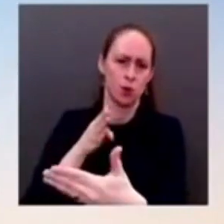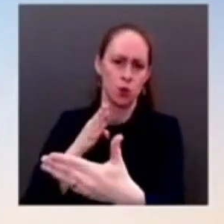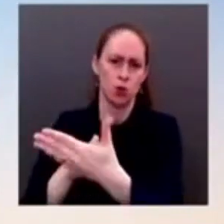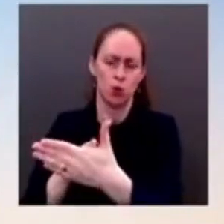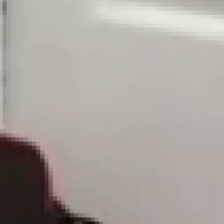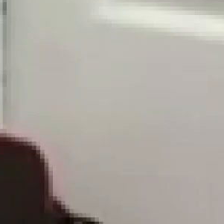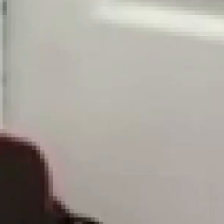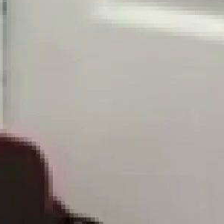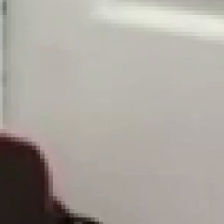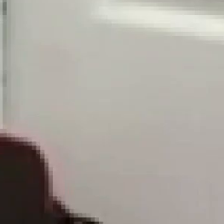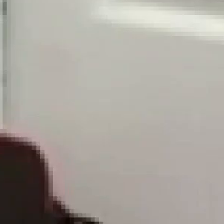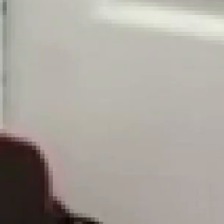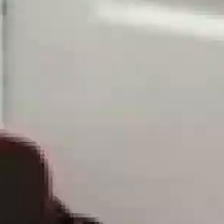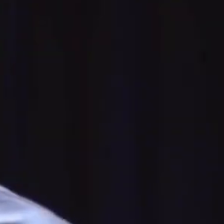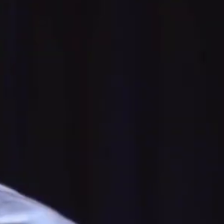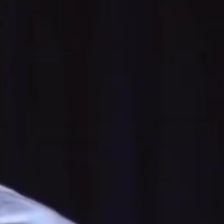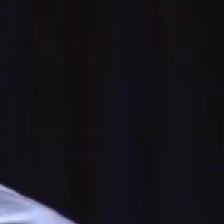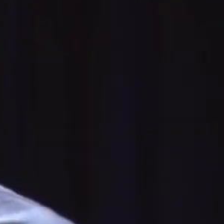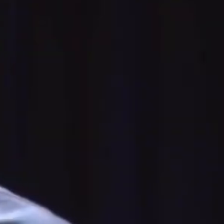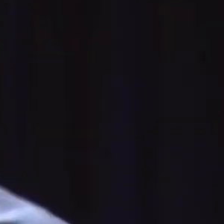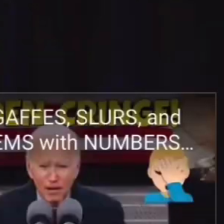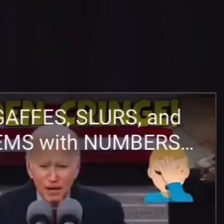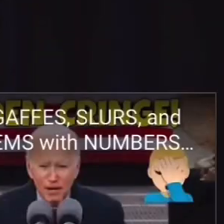school board members or parents?